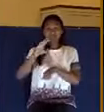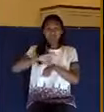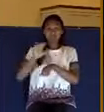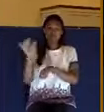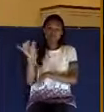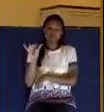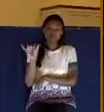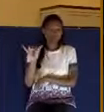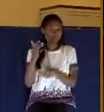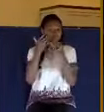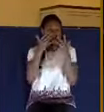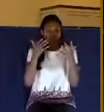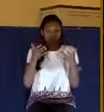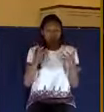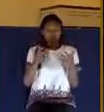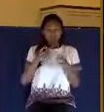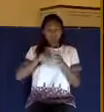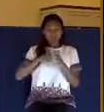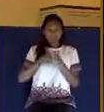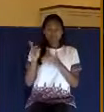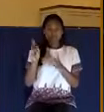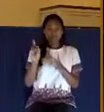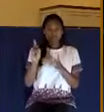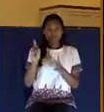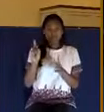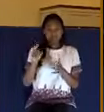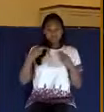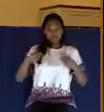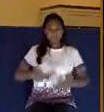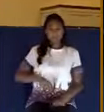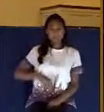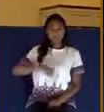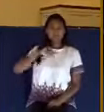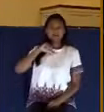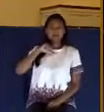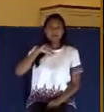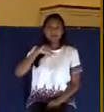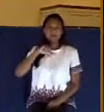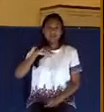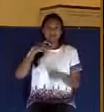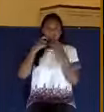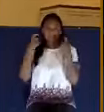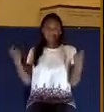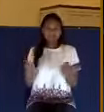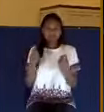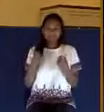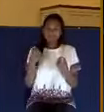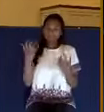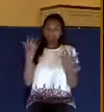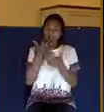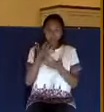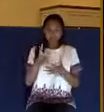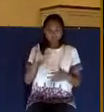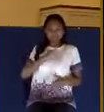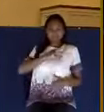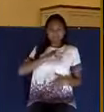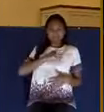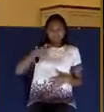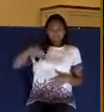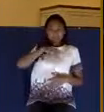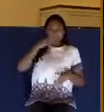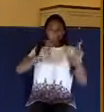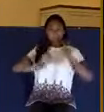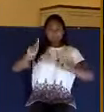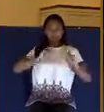it all comes from human pride. It comes from sin that is so much a part of the depraved human